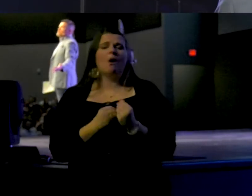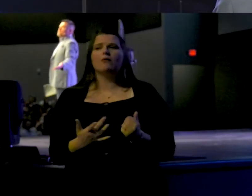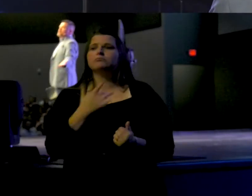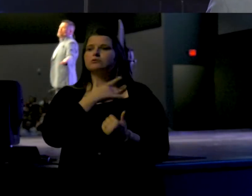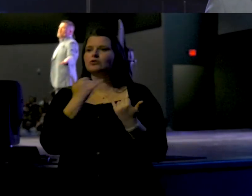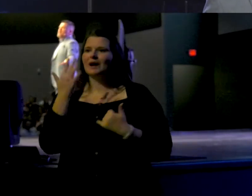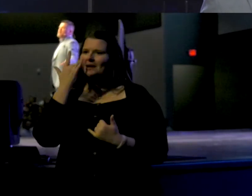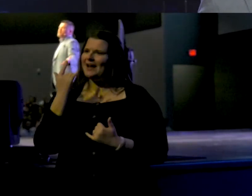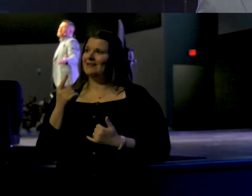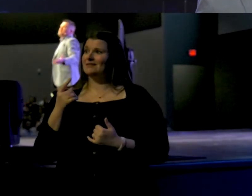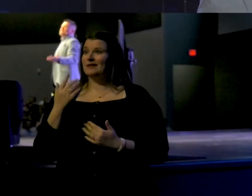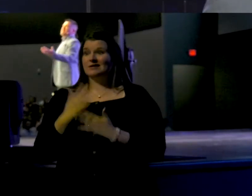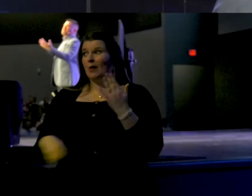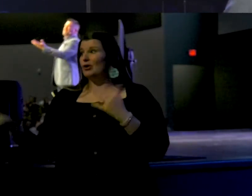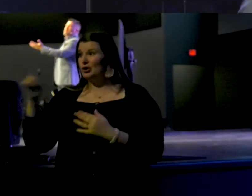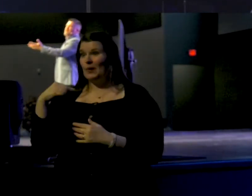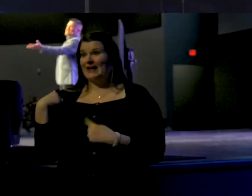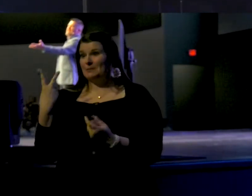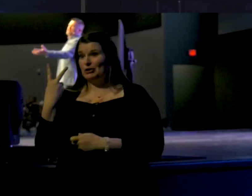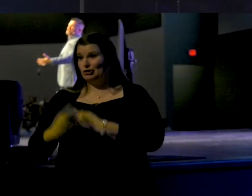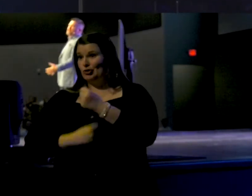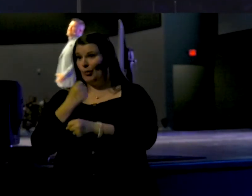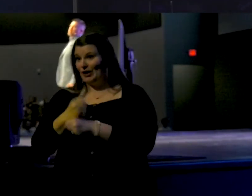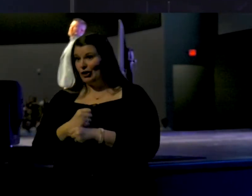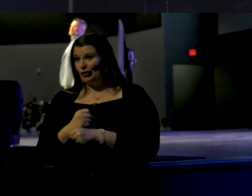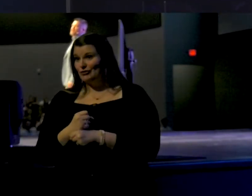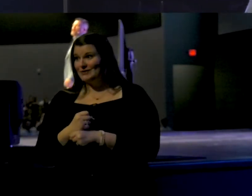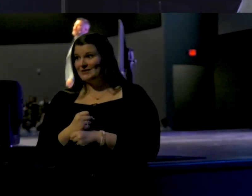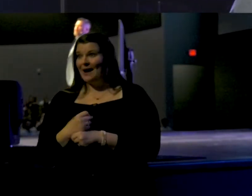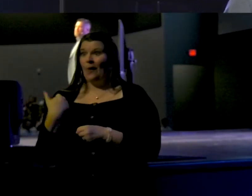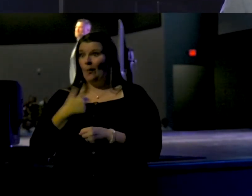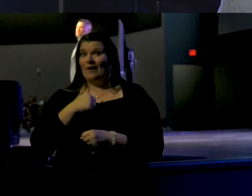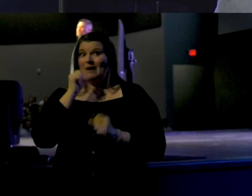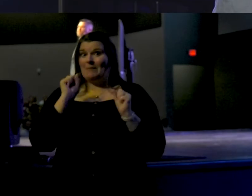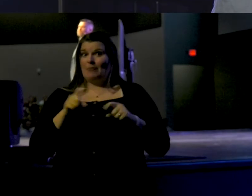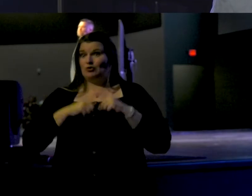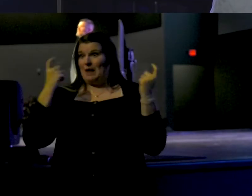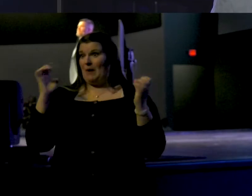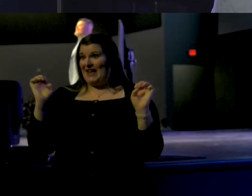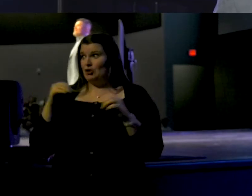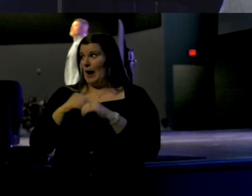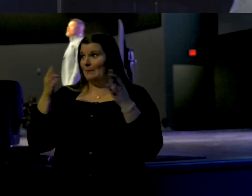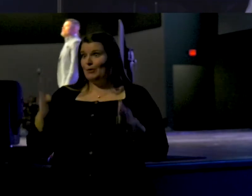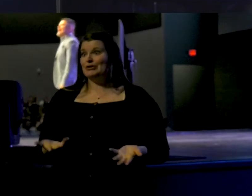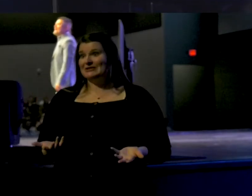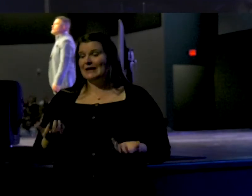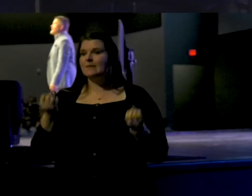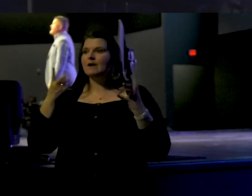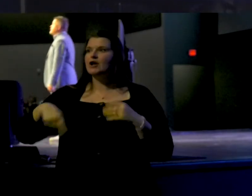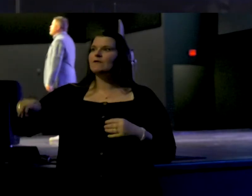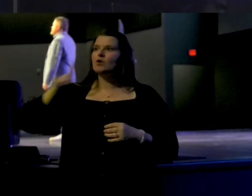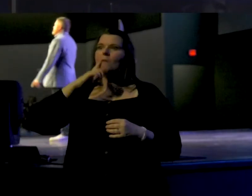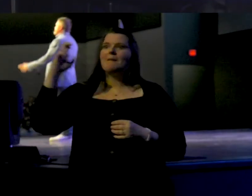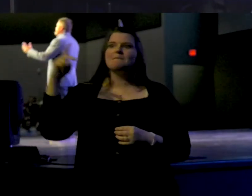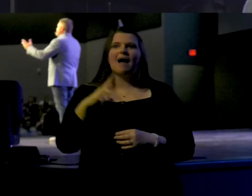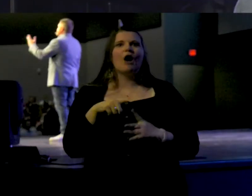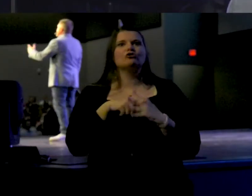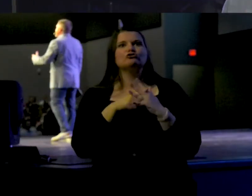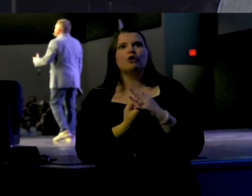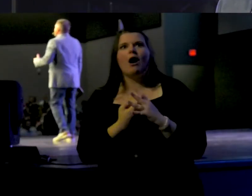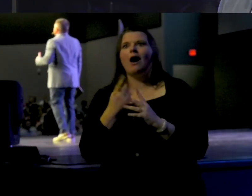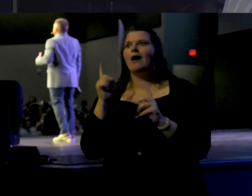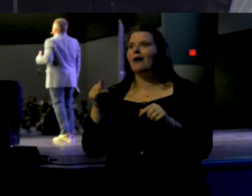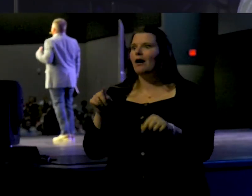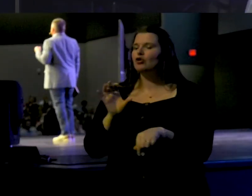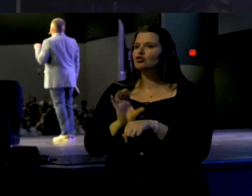many of you, it's been two years since I've celebrated an Easter in person with people. Many of you are back and beginning to worship for the